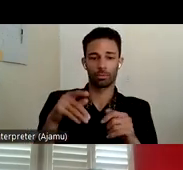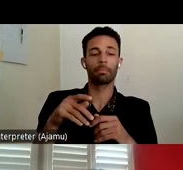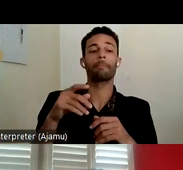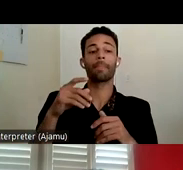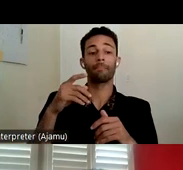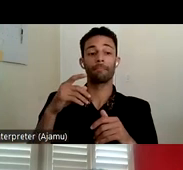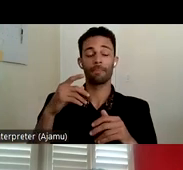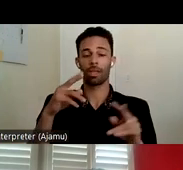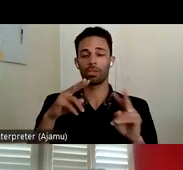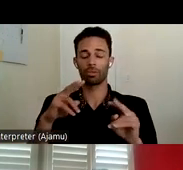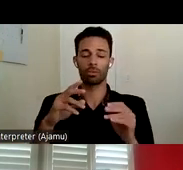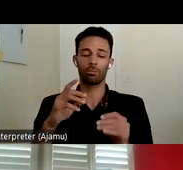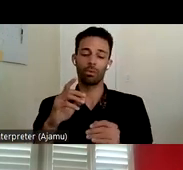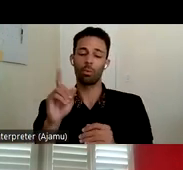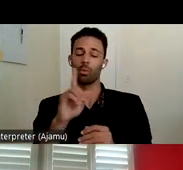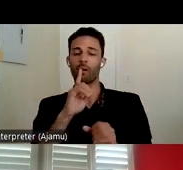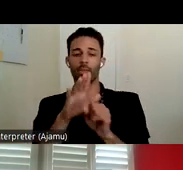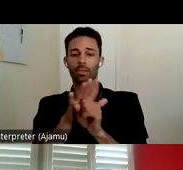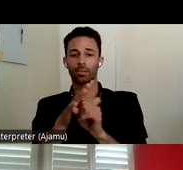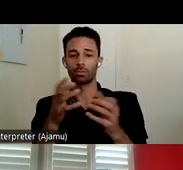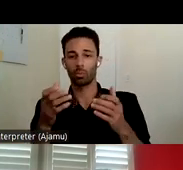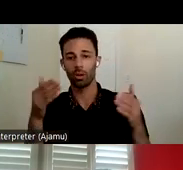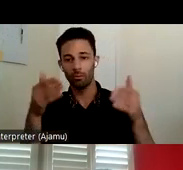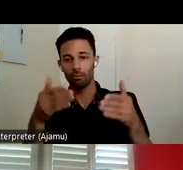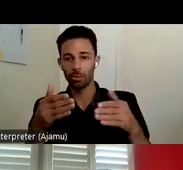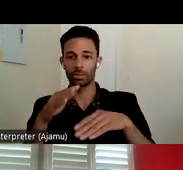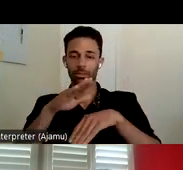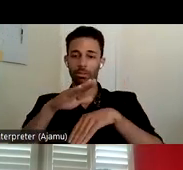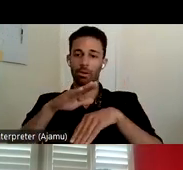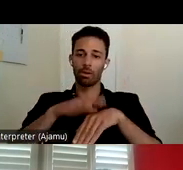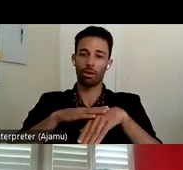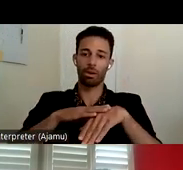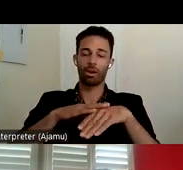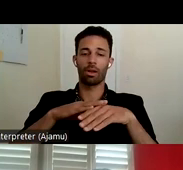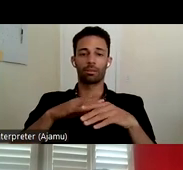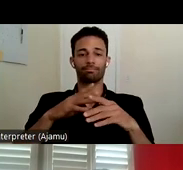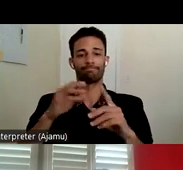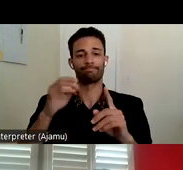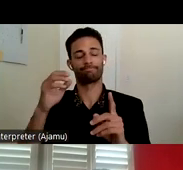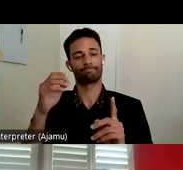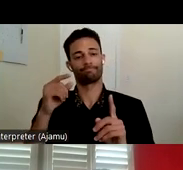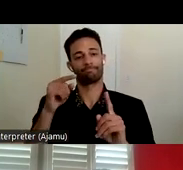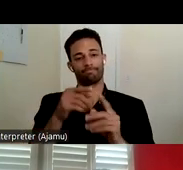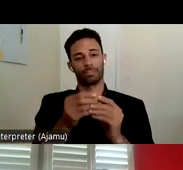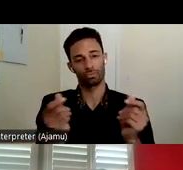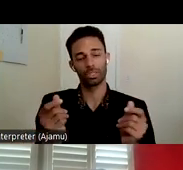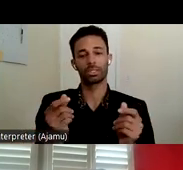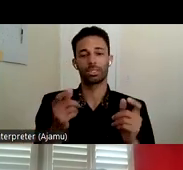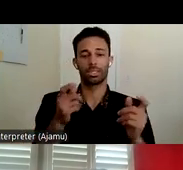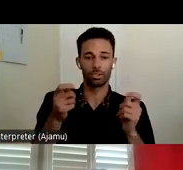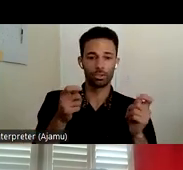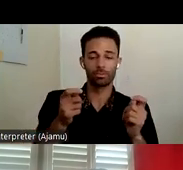terms of what are the areas that we want to focus on in terms of addressing um conservatorship and the institutions